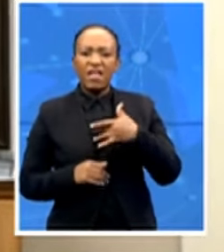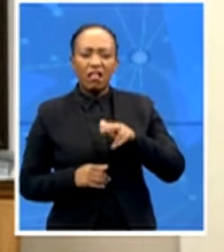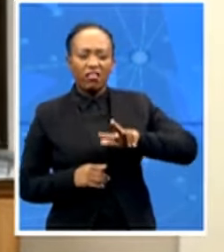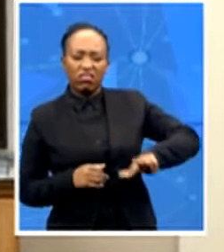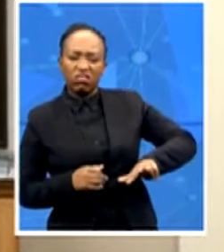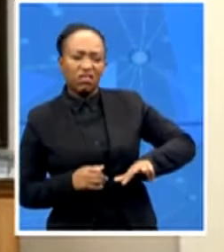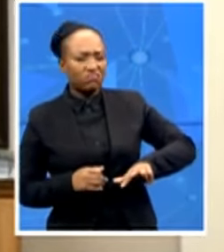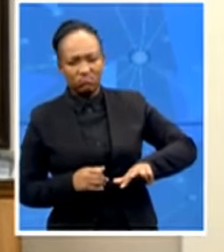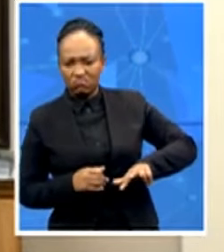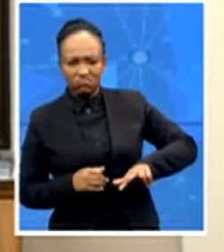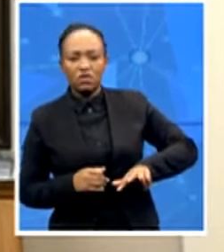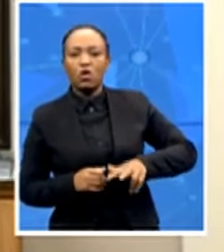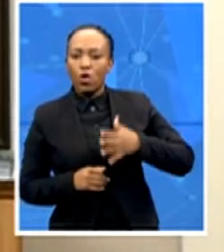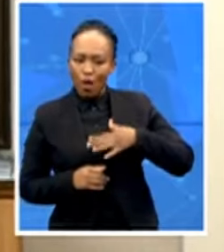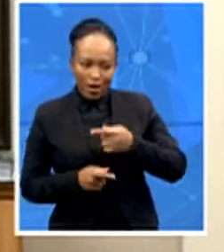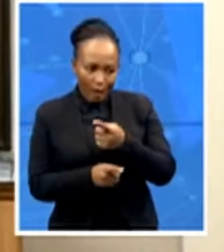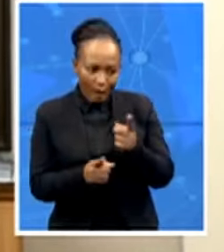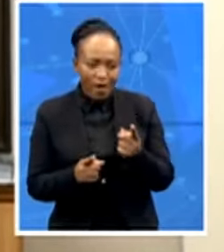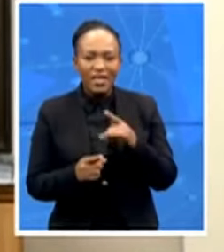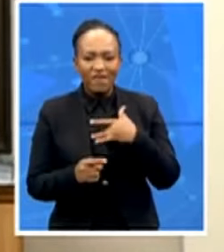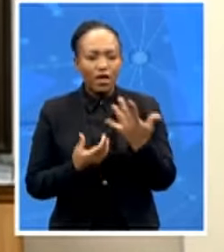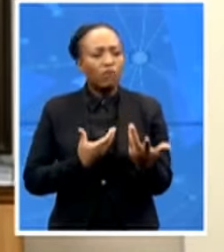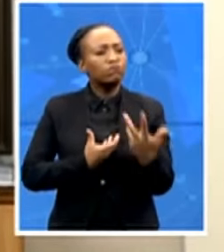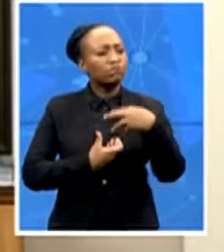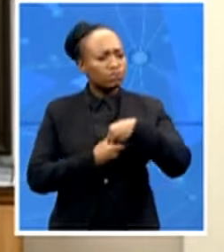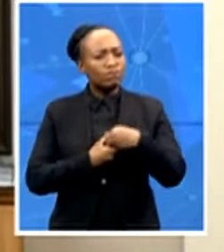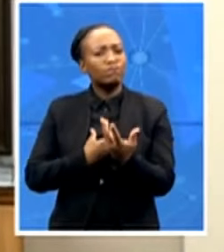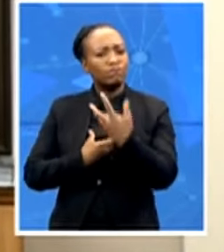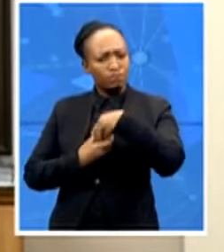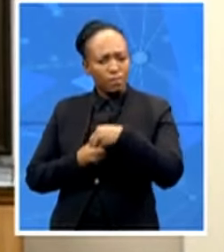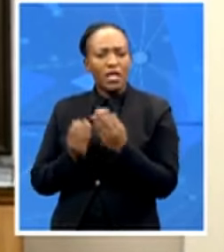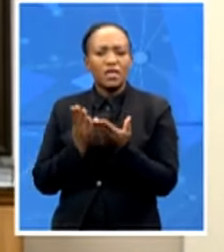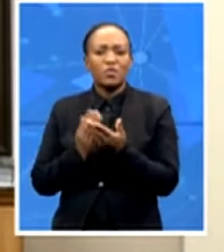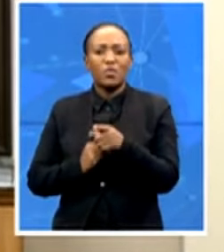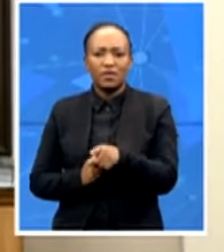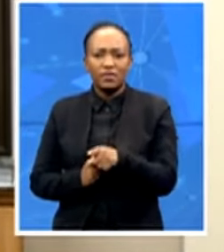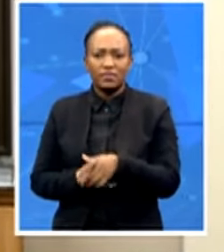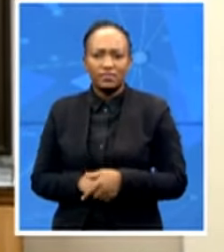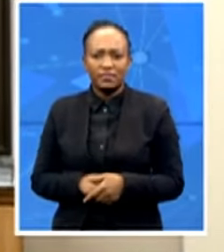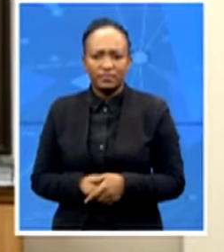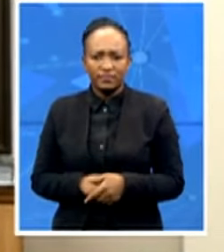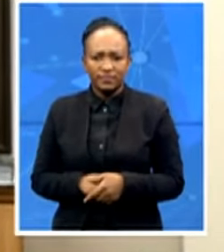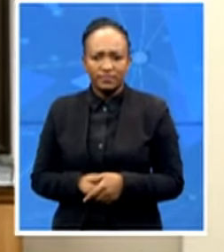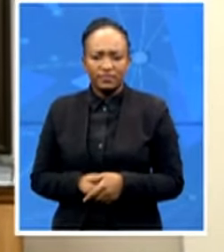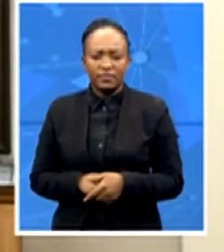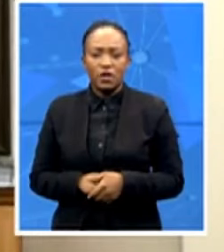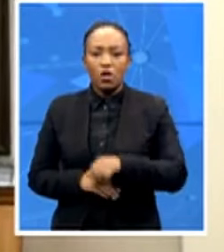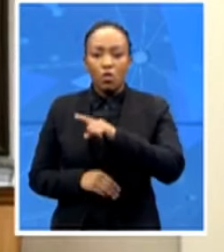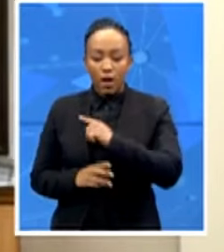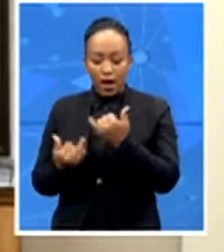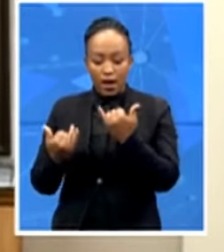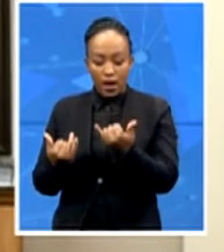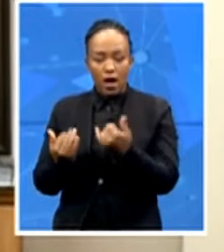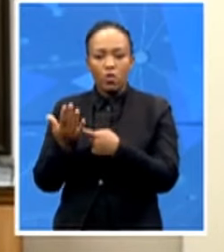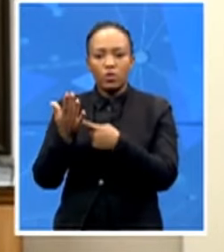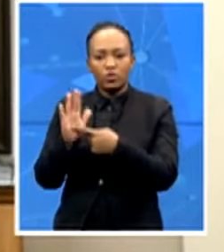and that's part of it so what we're doing this afternoon is just to show those learners that you are